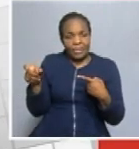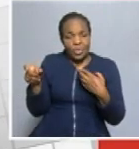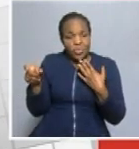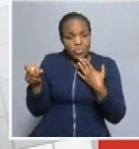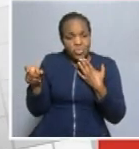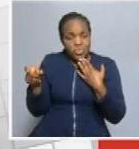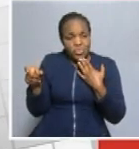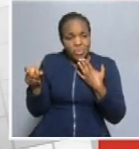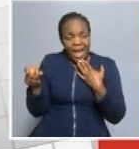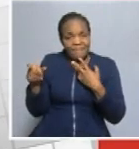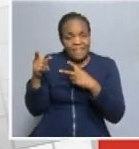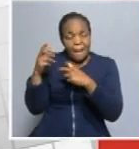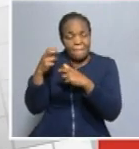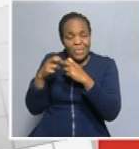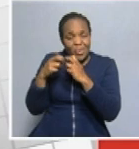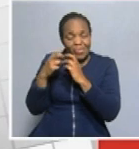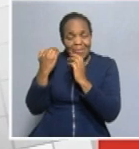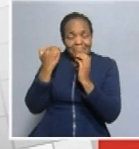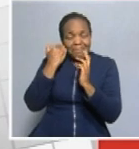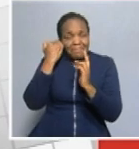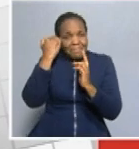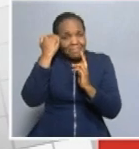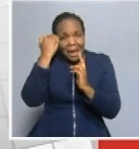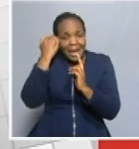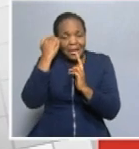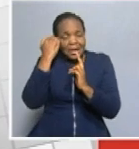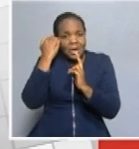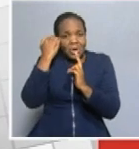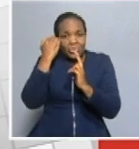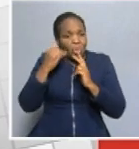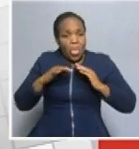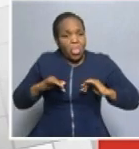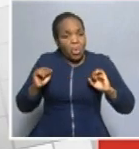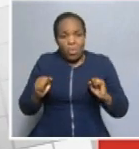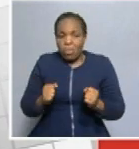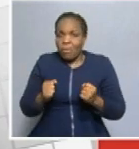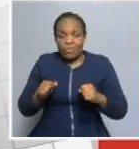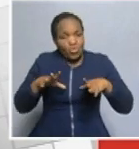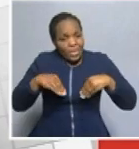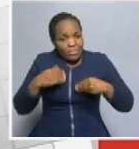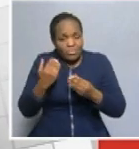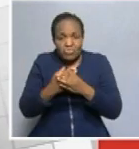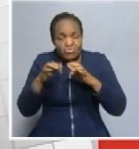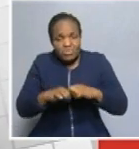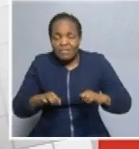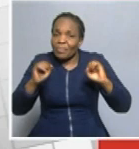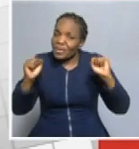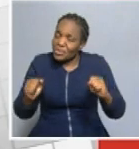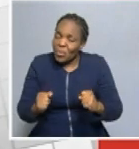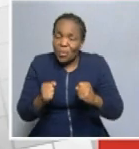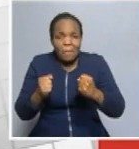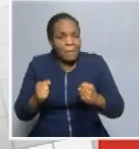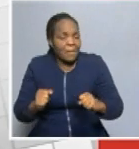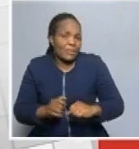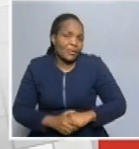with negative emotions, that struggles to cope with the workload and the change in the dynamics of teaching and